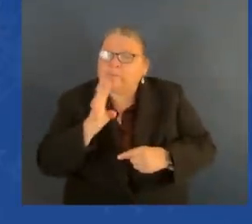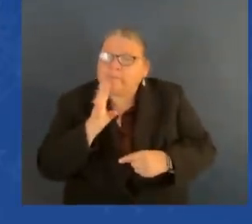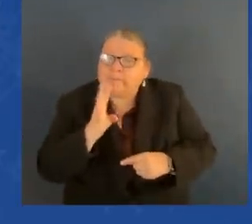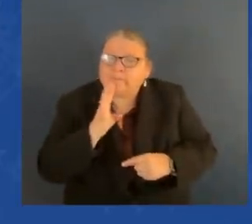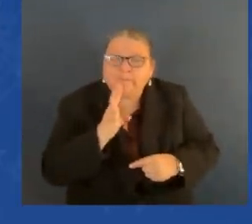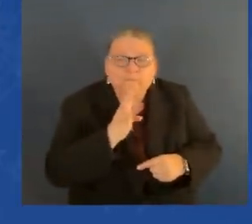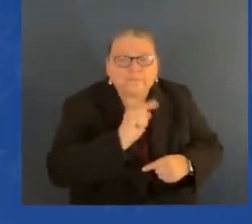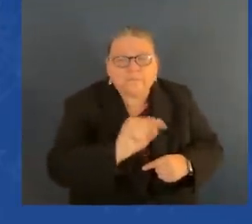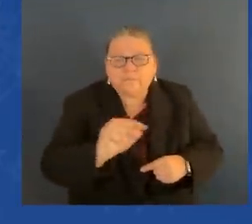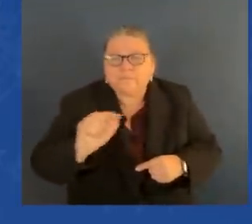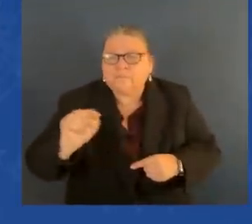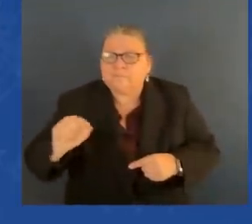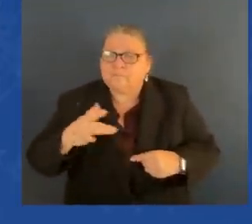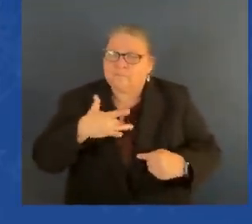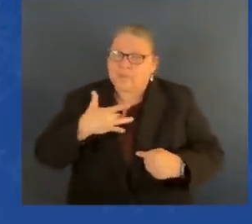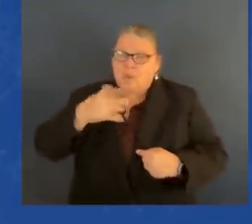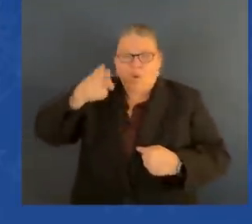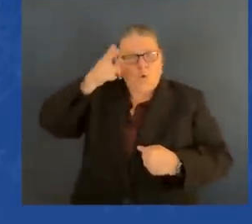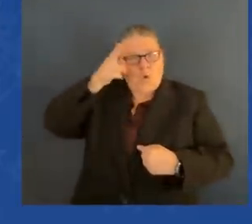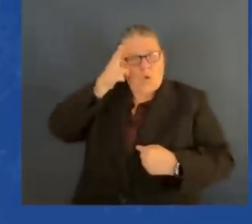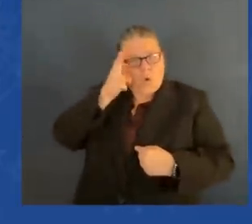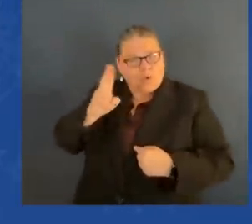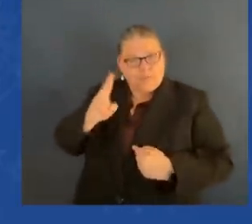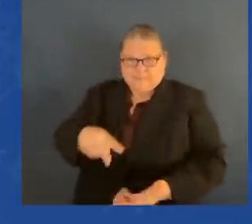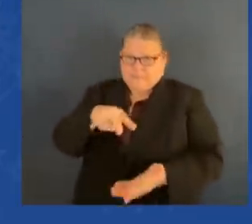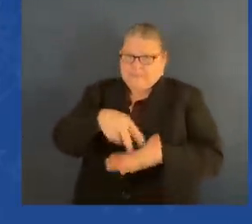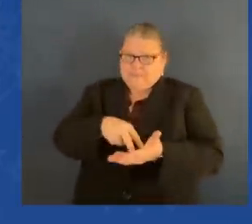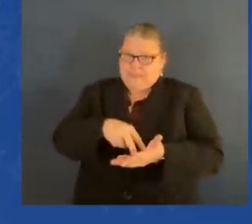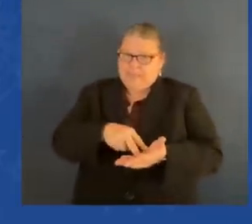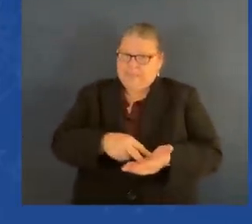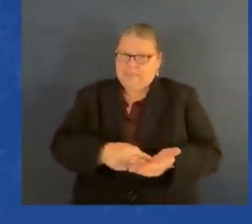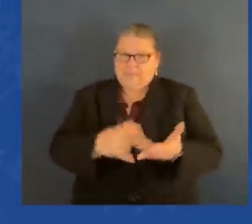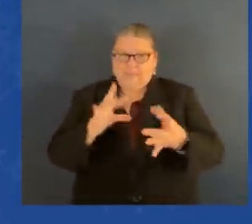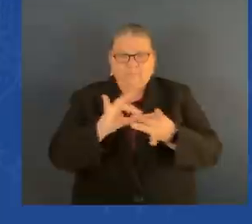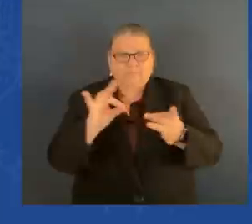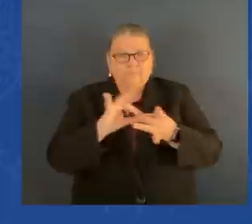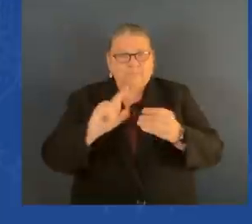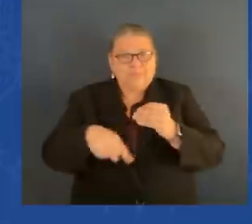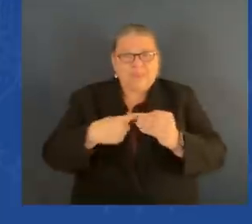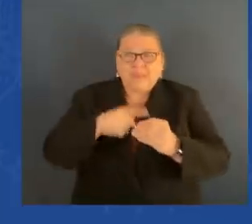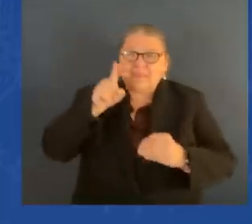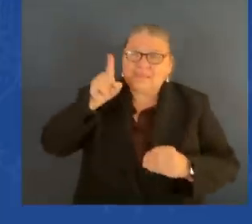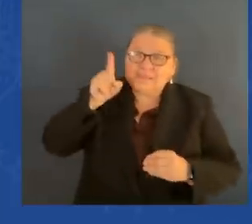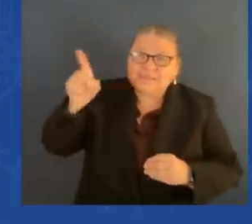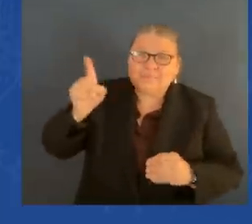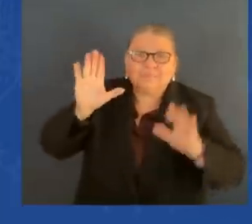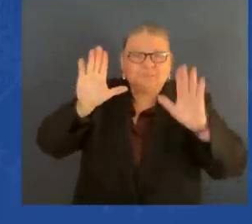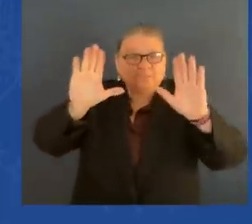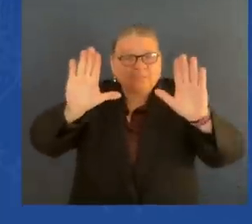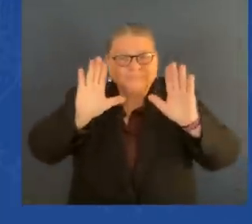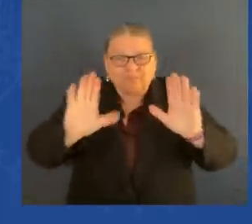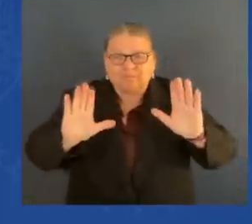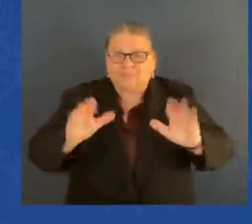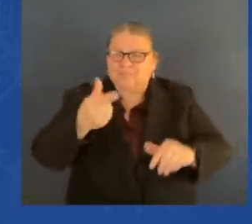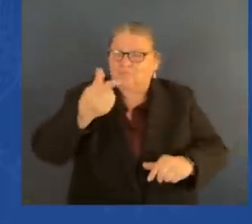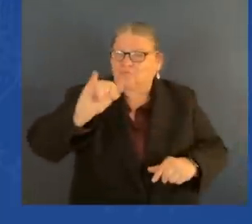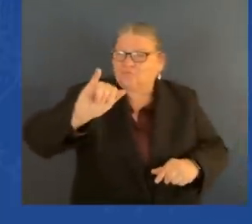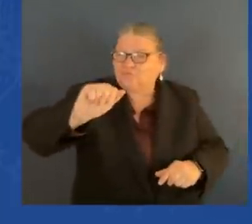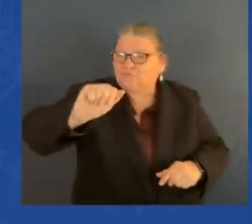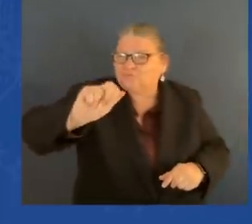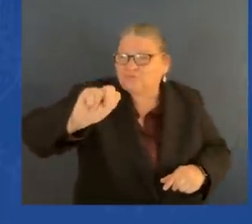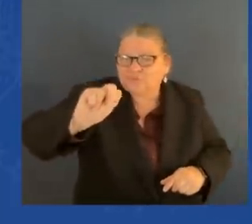hyperbole. Fritz was a giant in American political history. You know, a great American